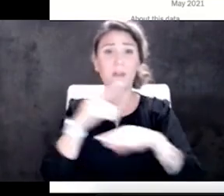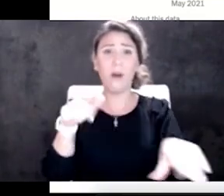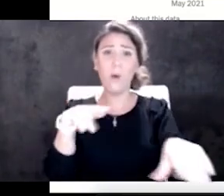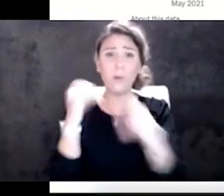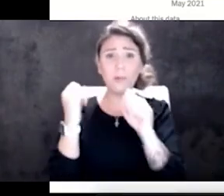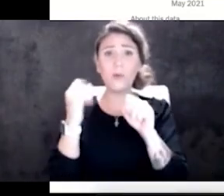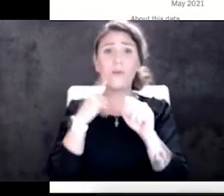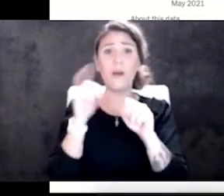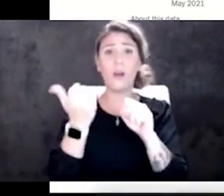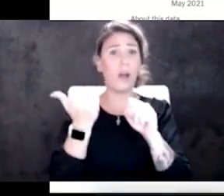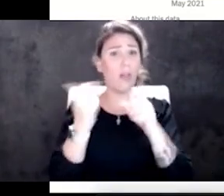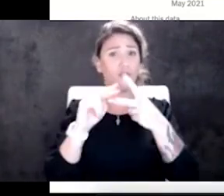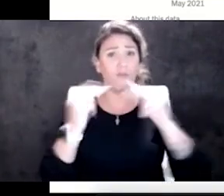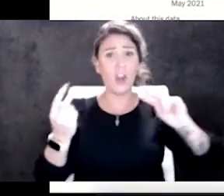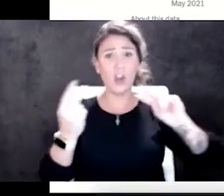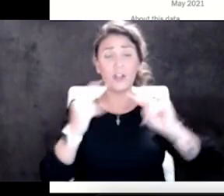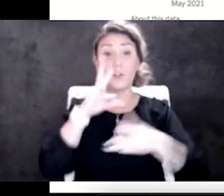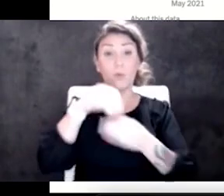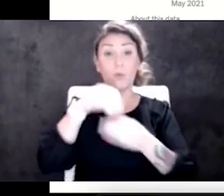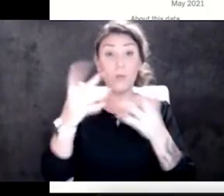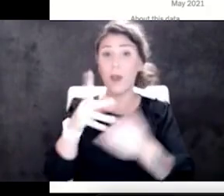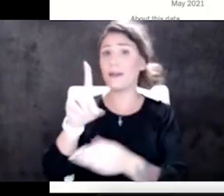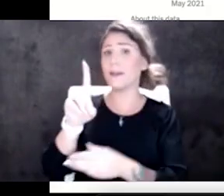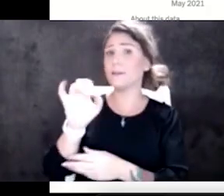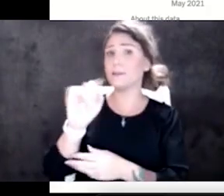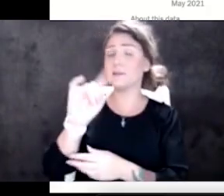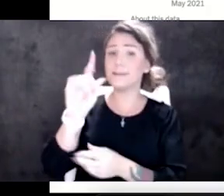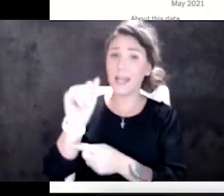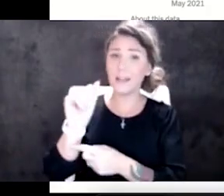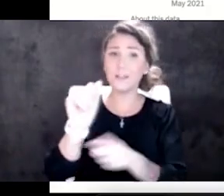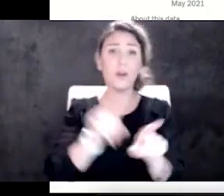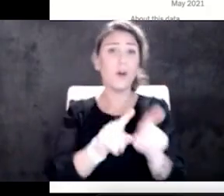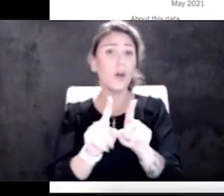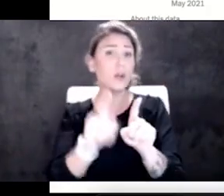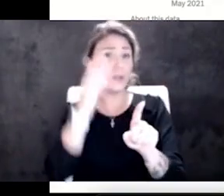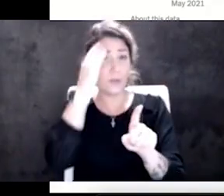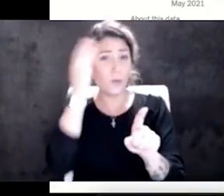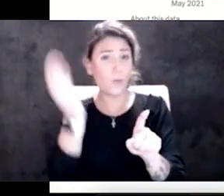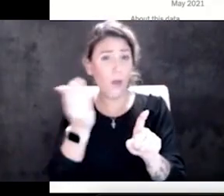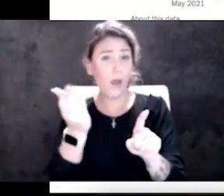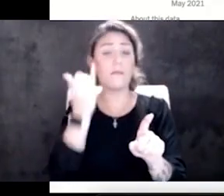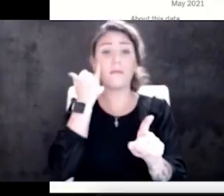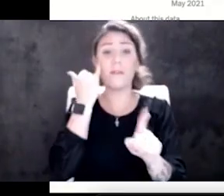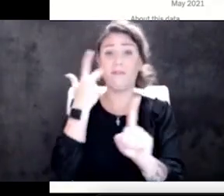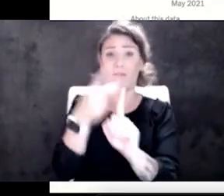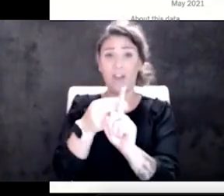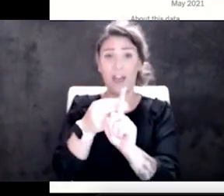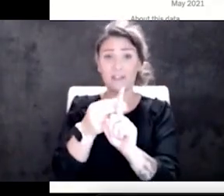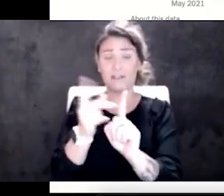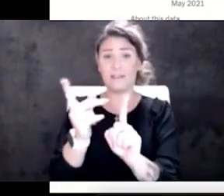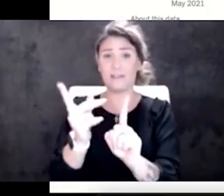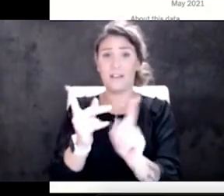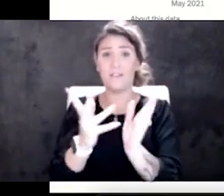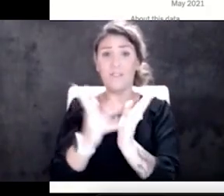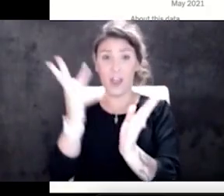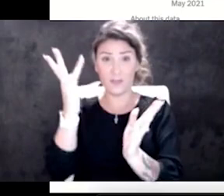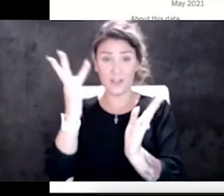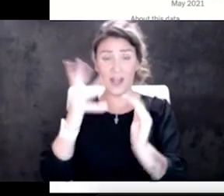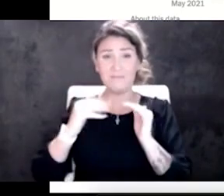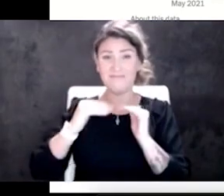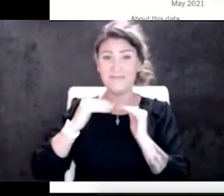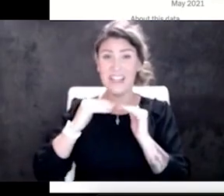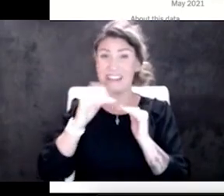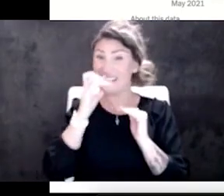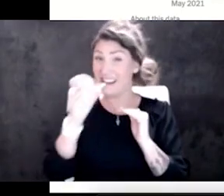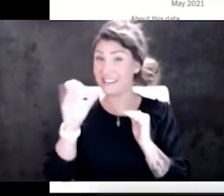other variants, including the Delta variant. We also know this fact. If you've been vaccinated, you are five times less likely to get